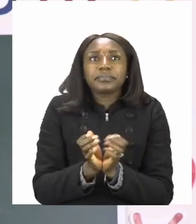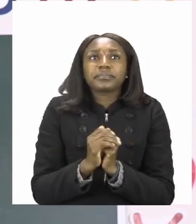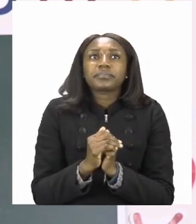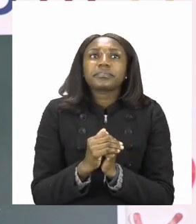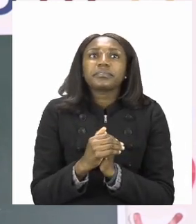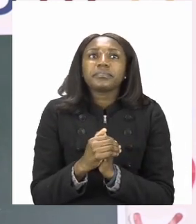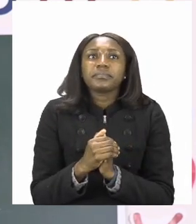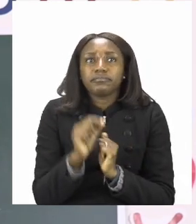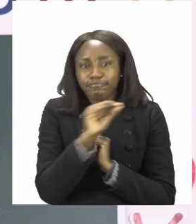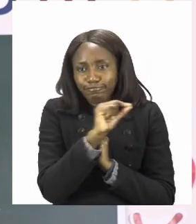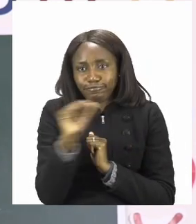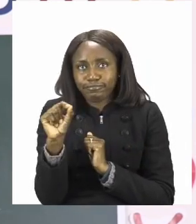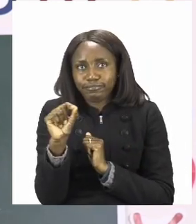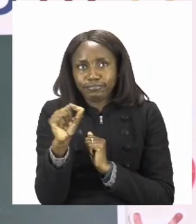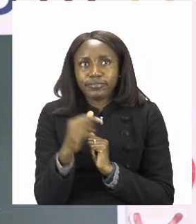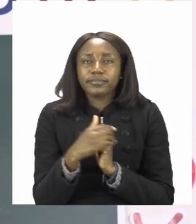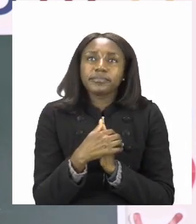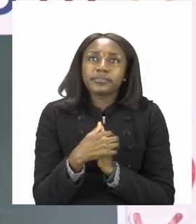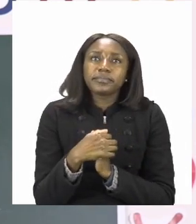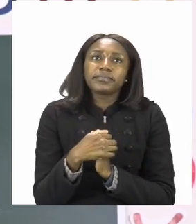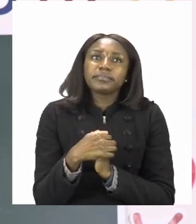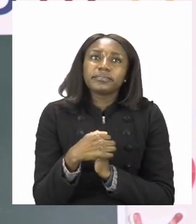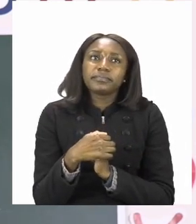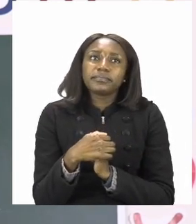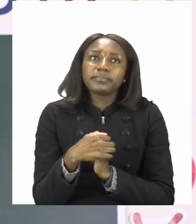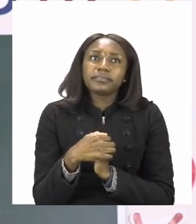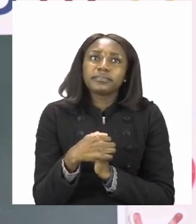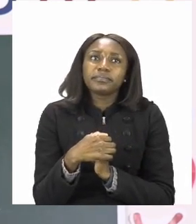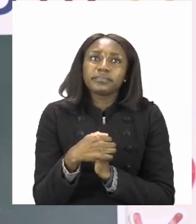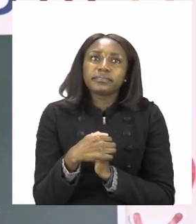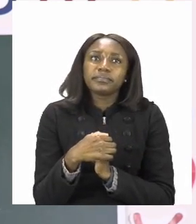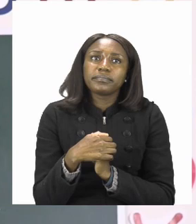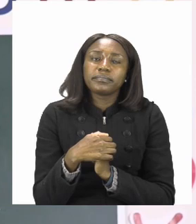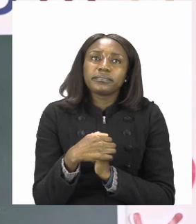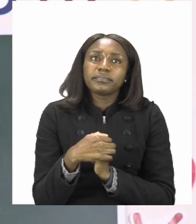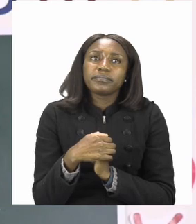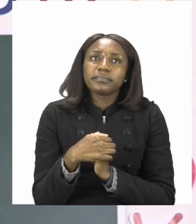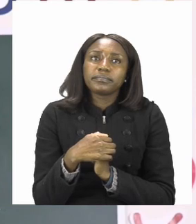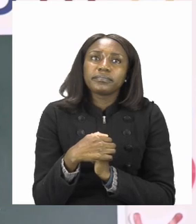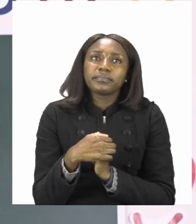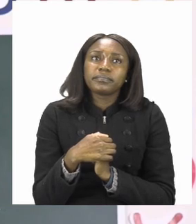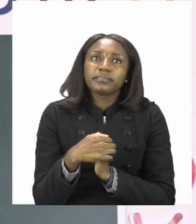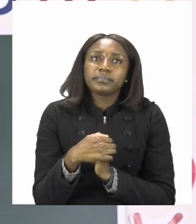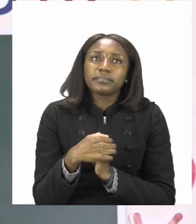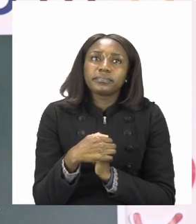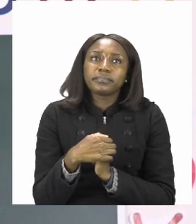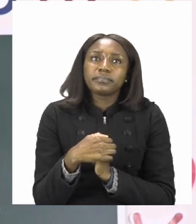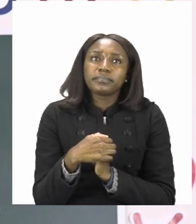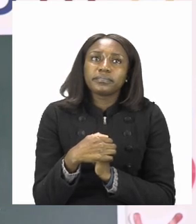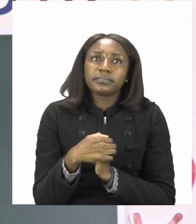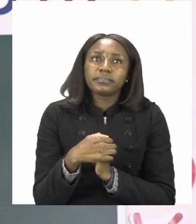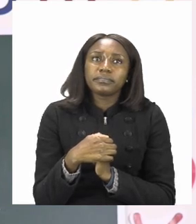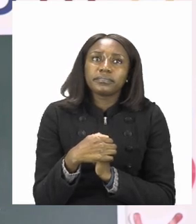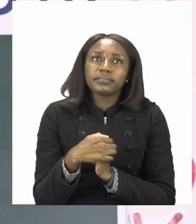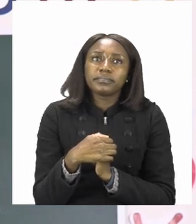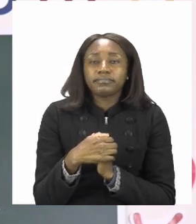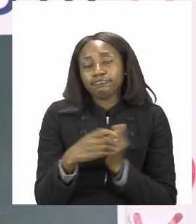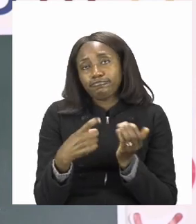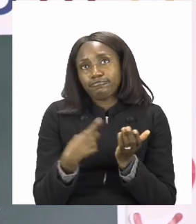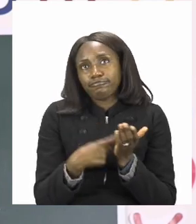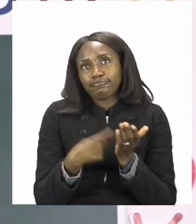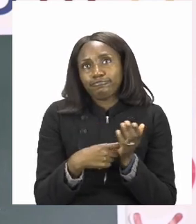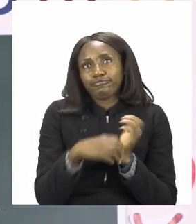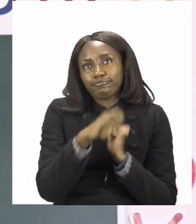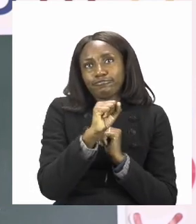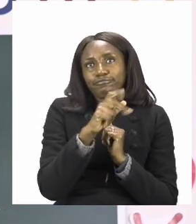to cross out the word bow so that we don't use it again. Then the next one is for